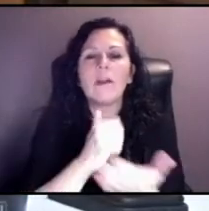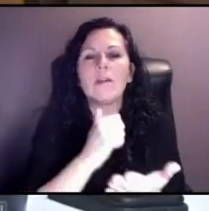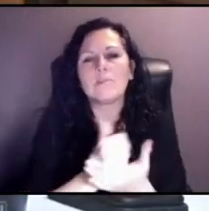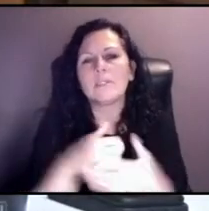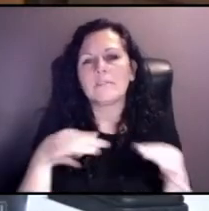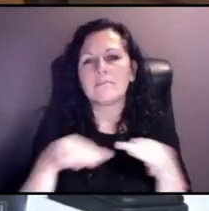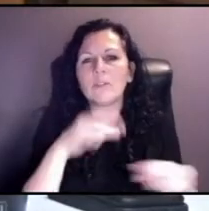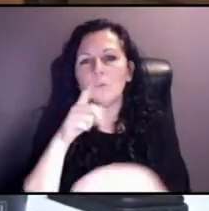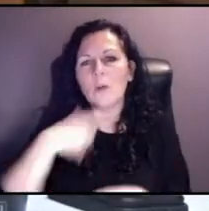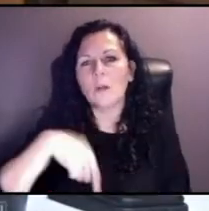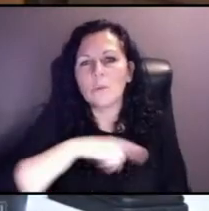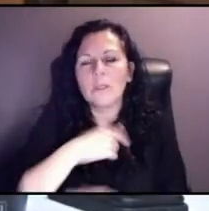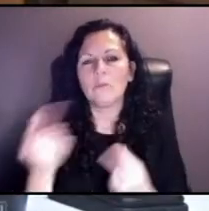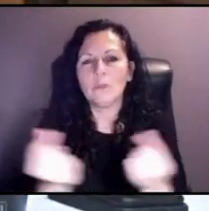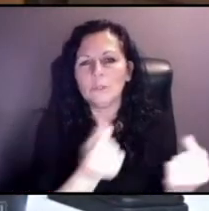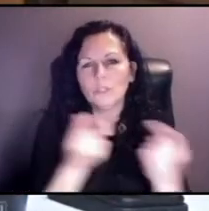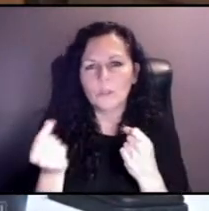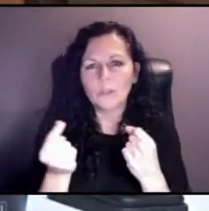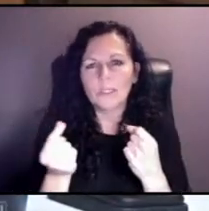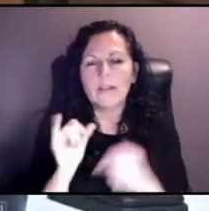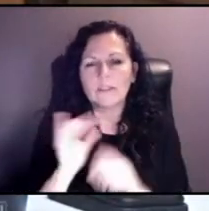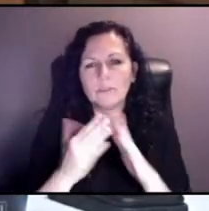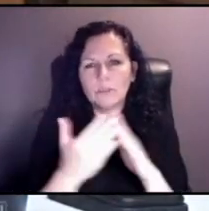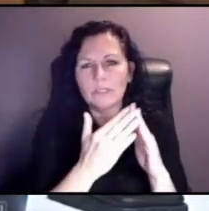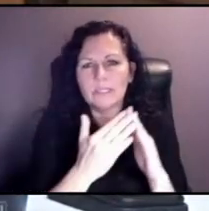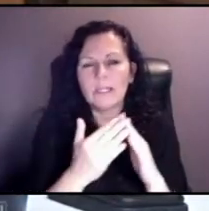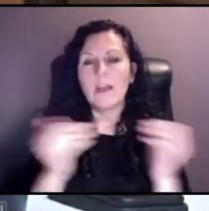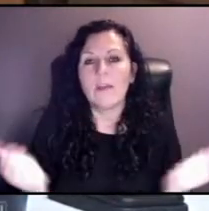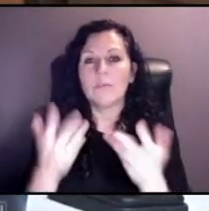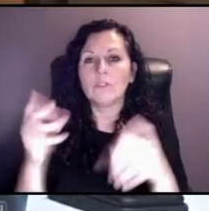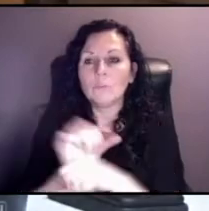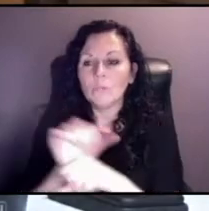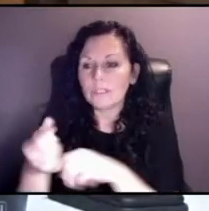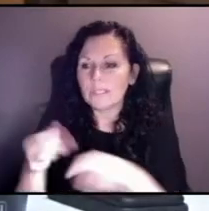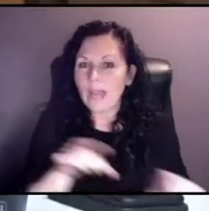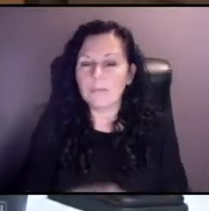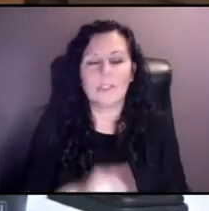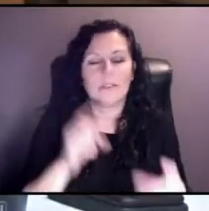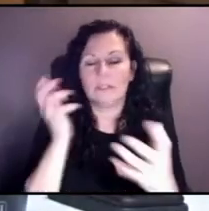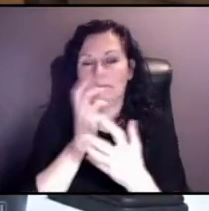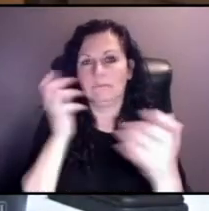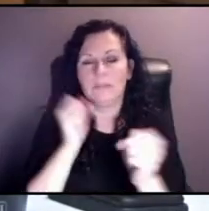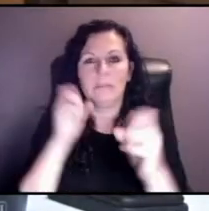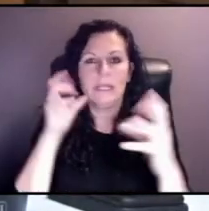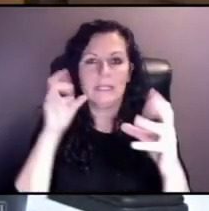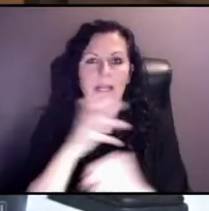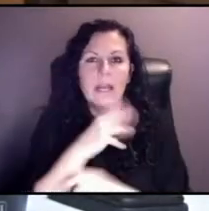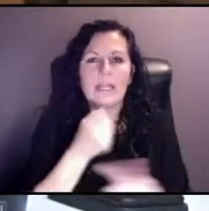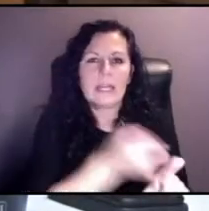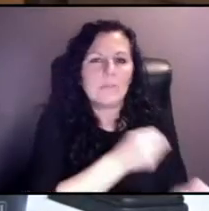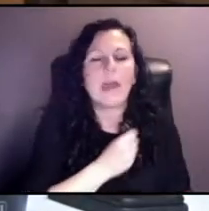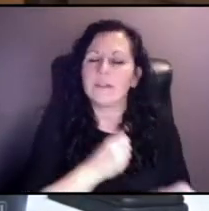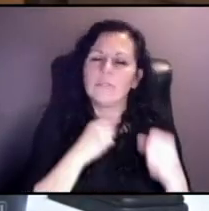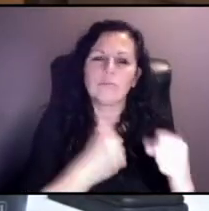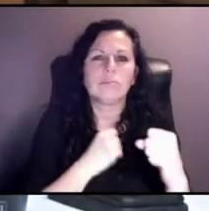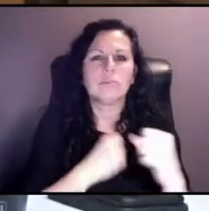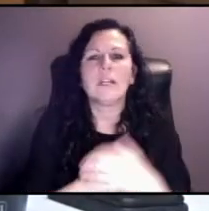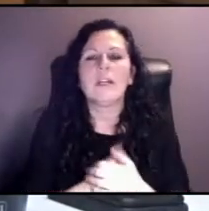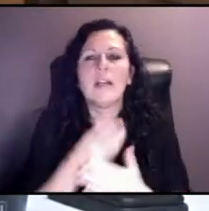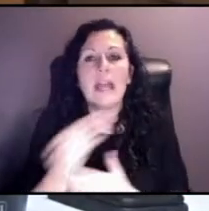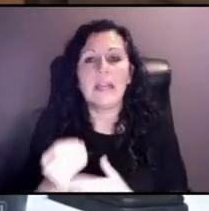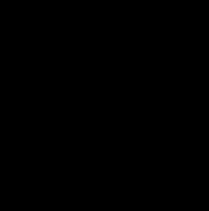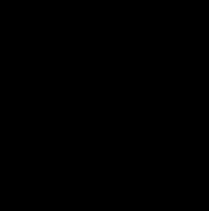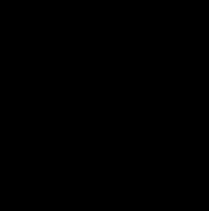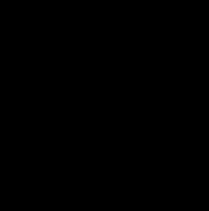a community. The volume of work is staggering and the impact is immense. And none of this happens without a